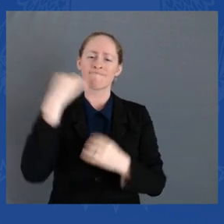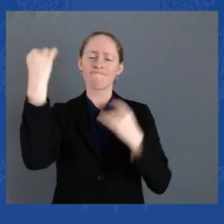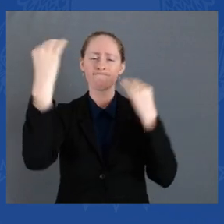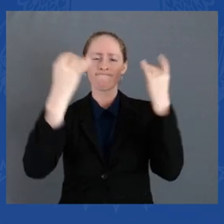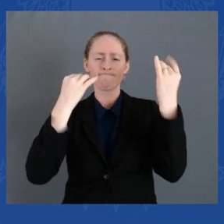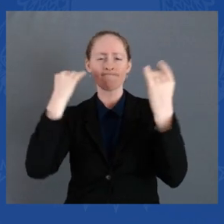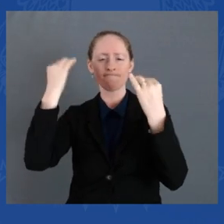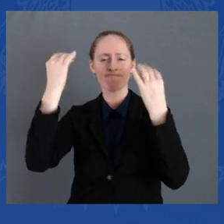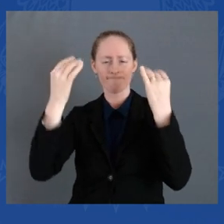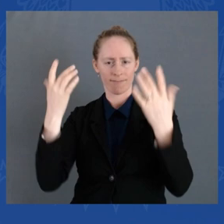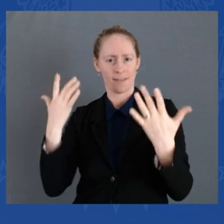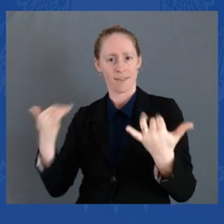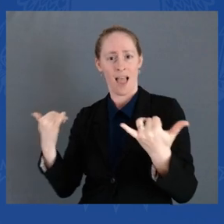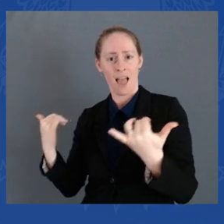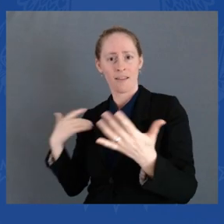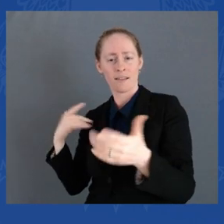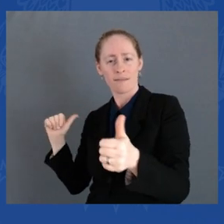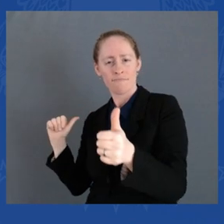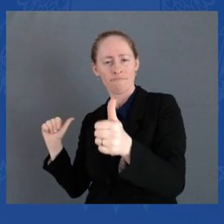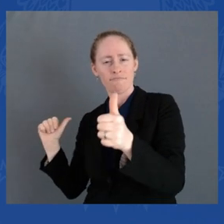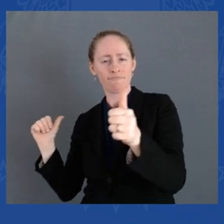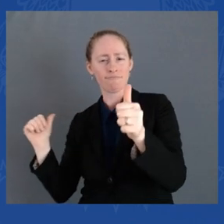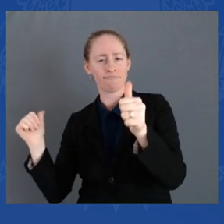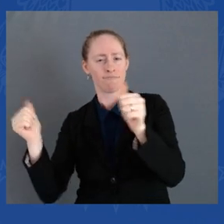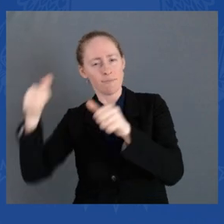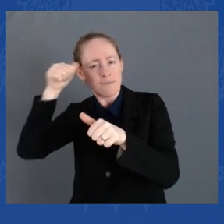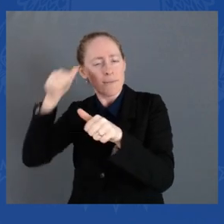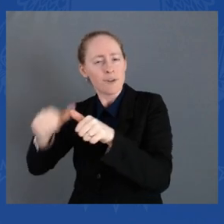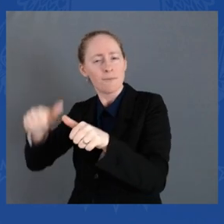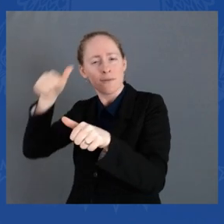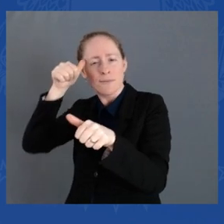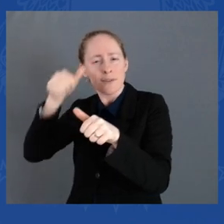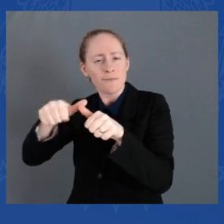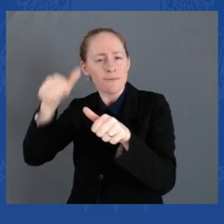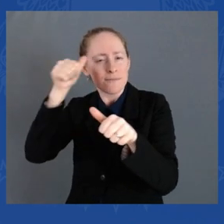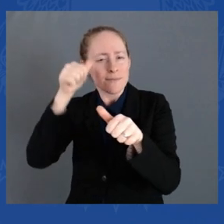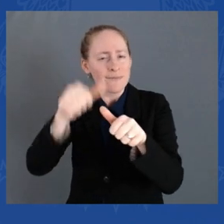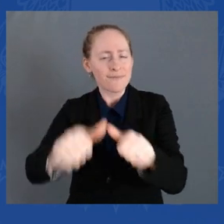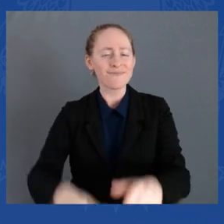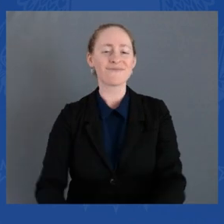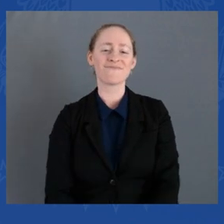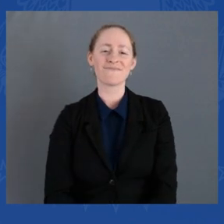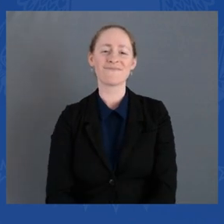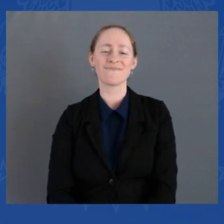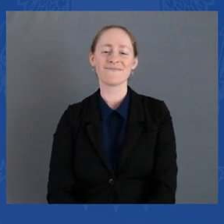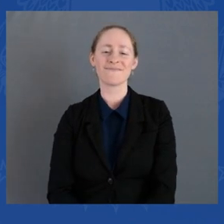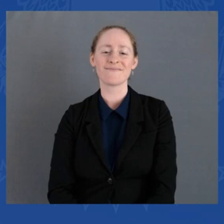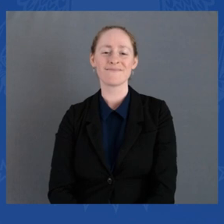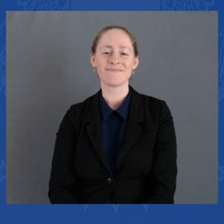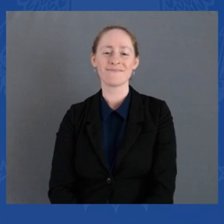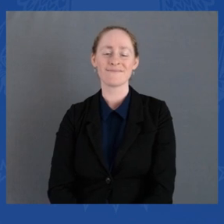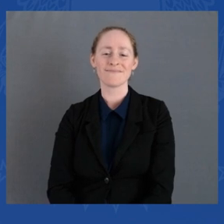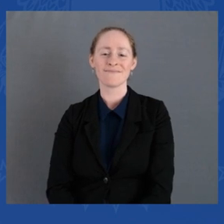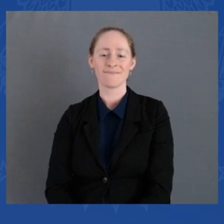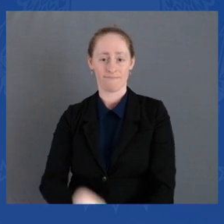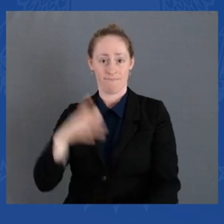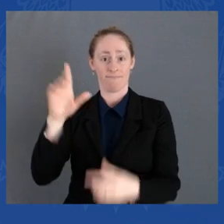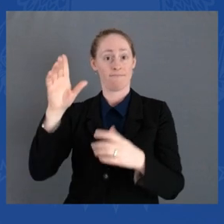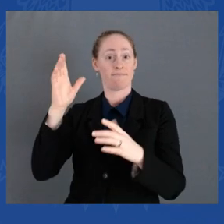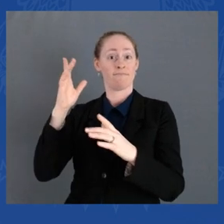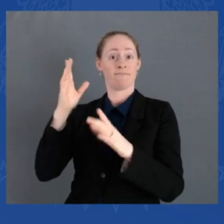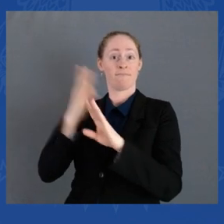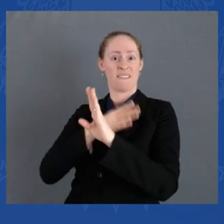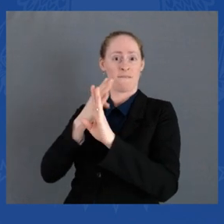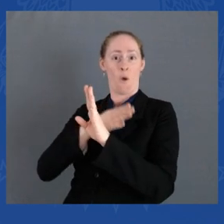Just two days before I was sworn in, a gunman in Atlanta killed eight people, six of whom were